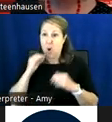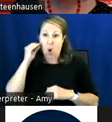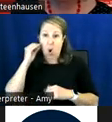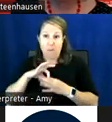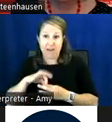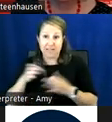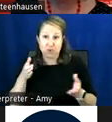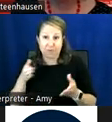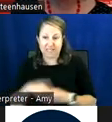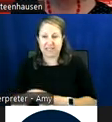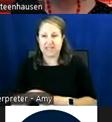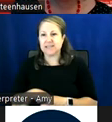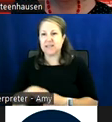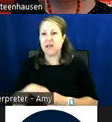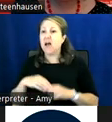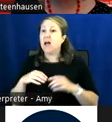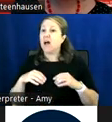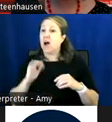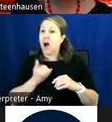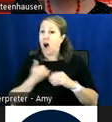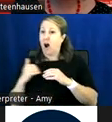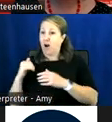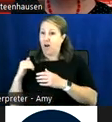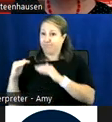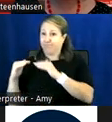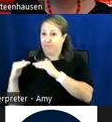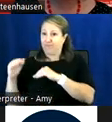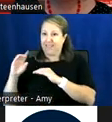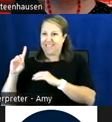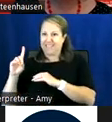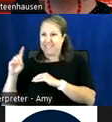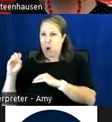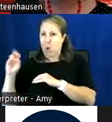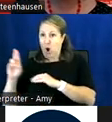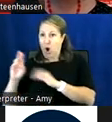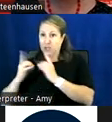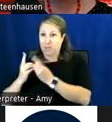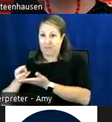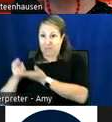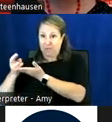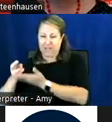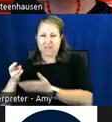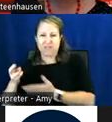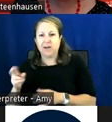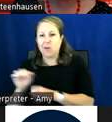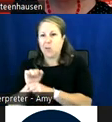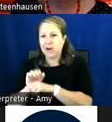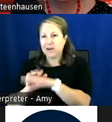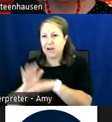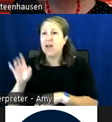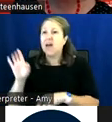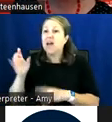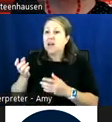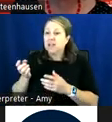department of rehabilitation are leading in advancing the community living fund um this but this year's budget included 10